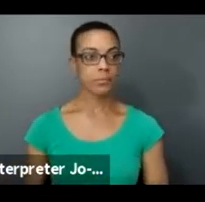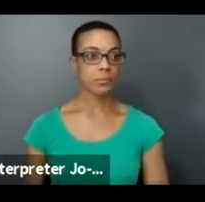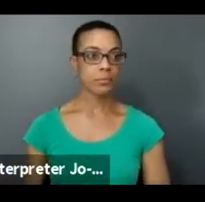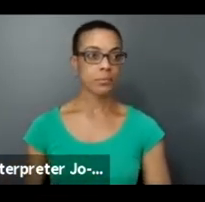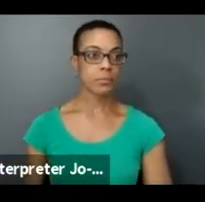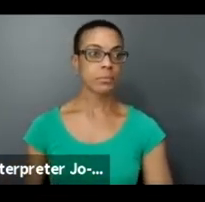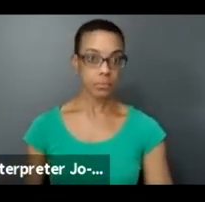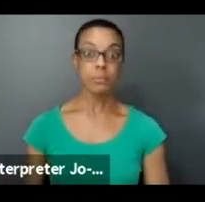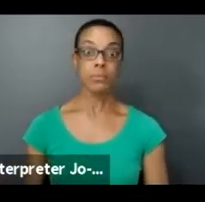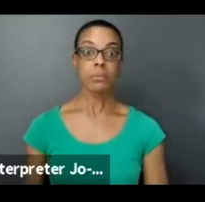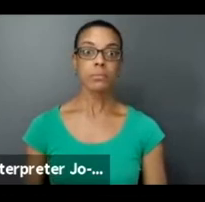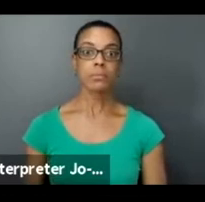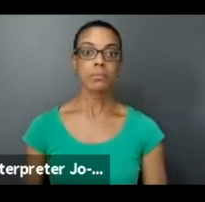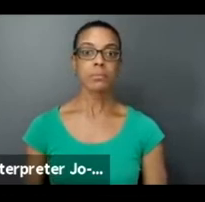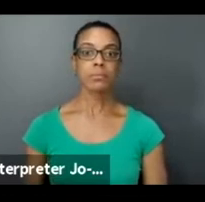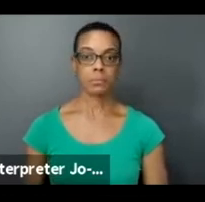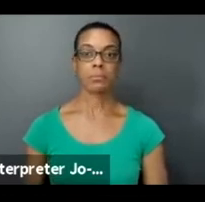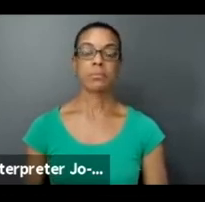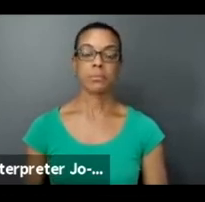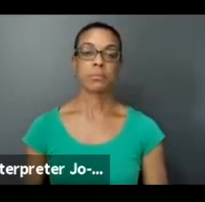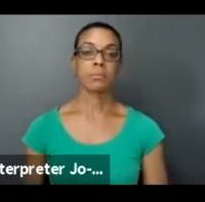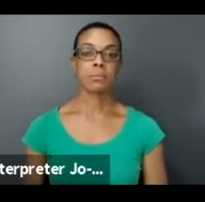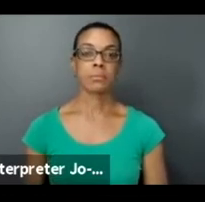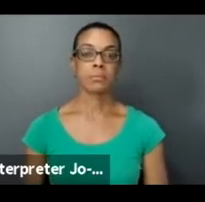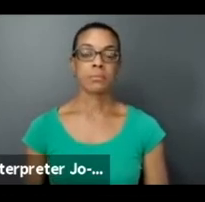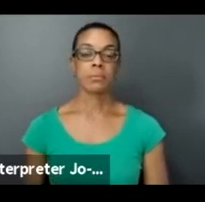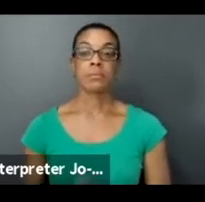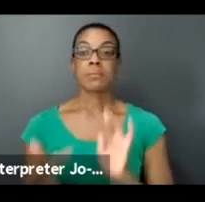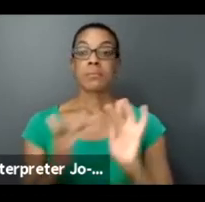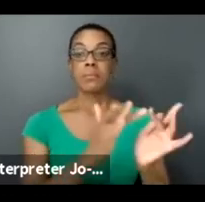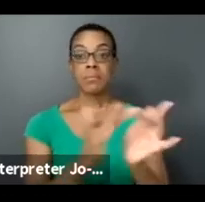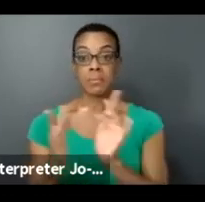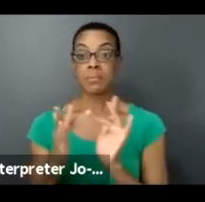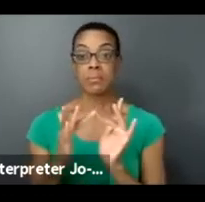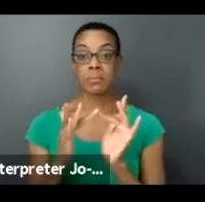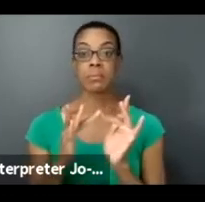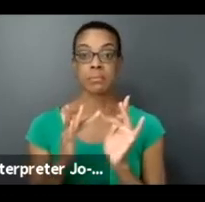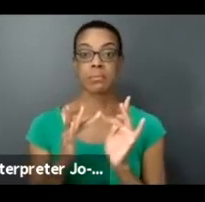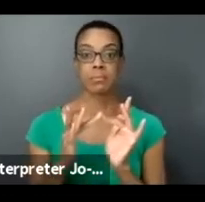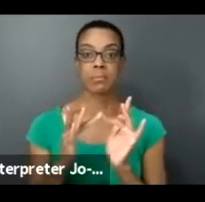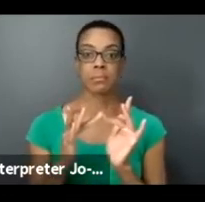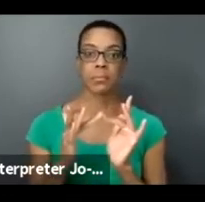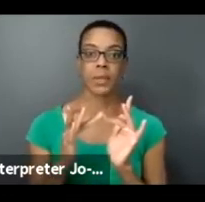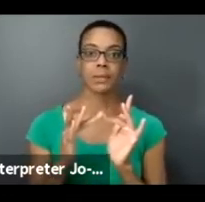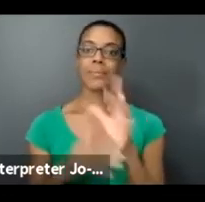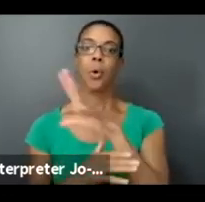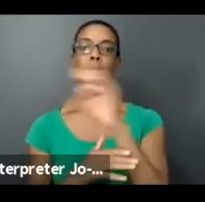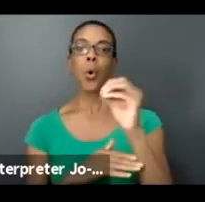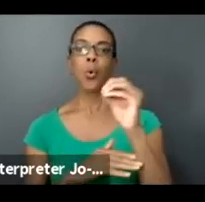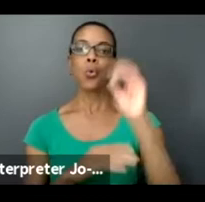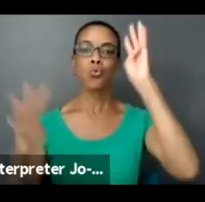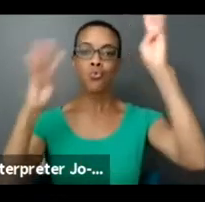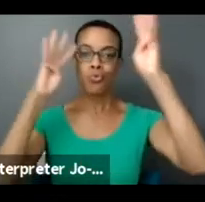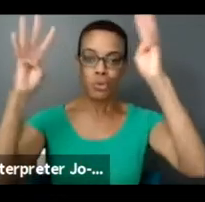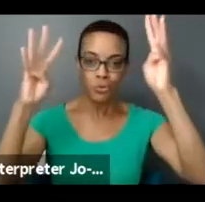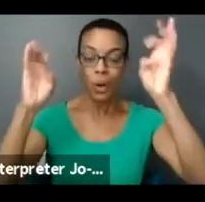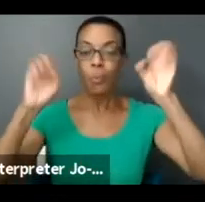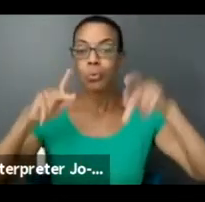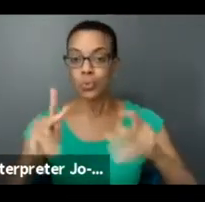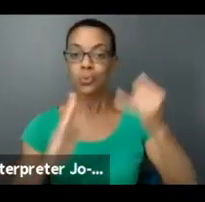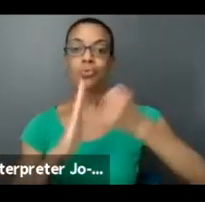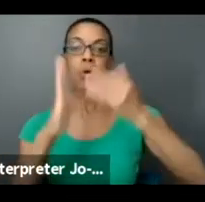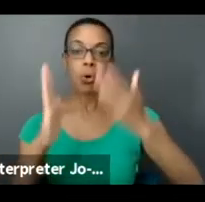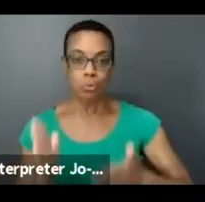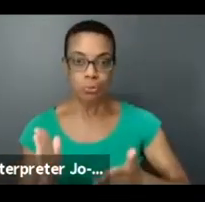So when it comes to networking, and networking, we're thinking of as this kind of co-creation space and opportunities for artists to